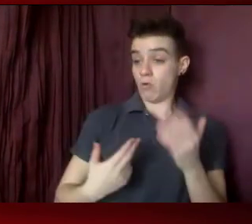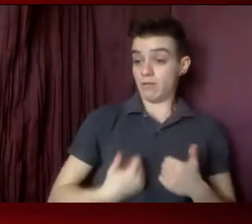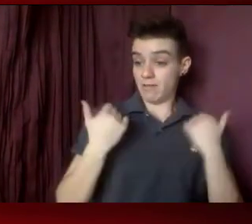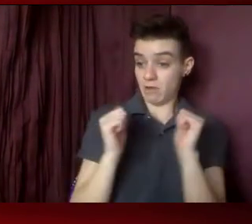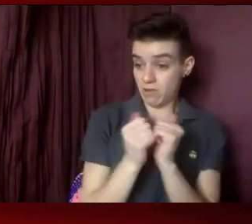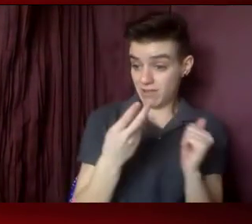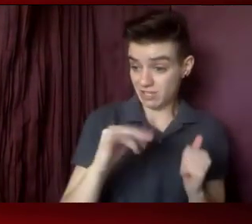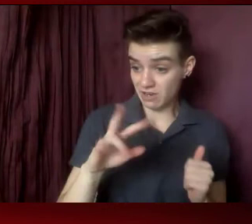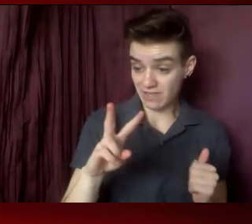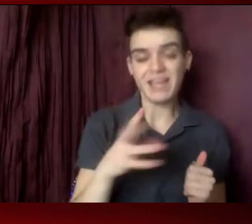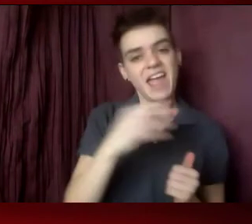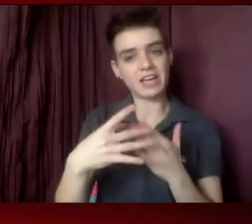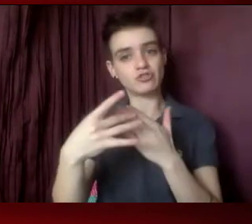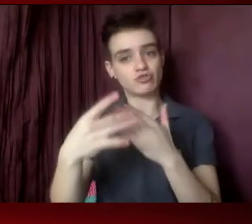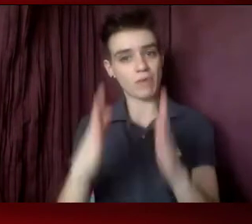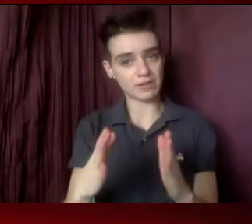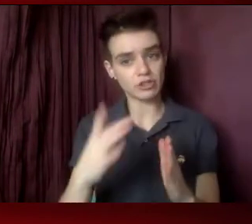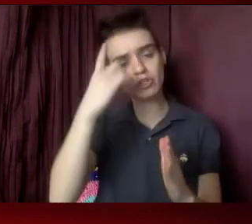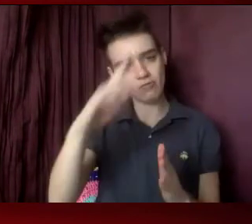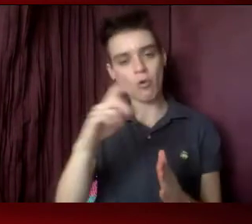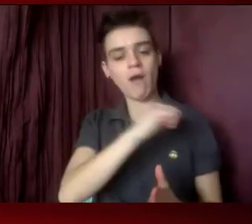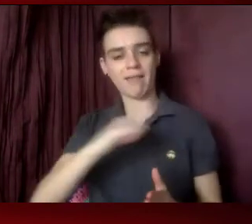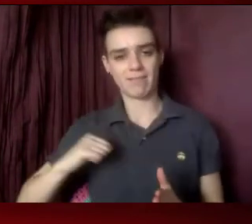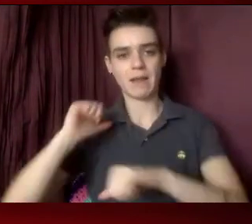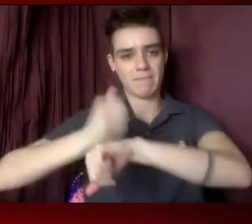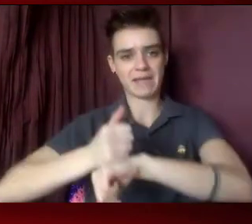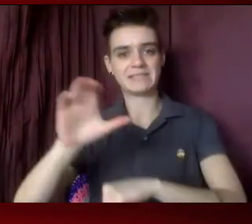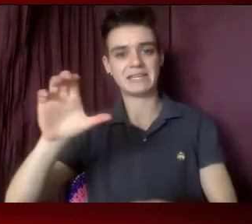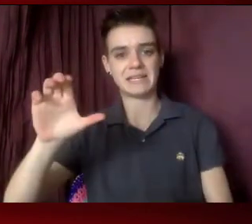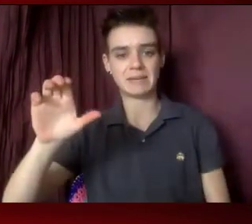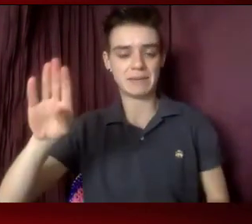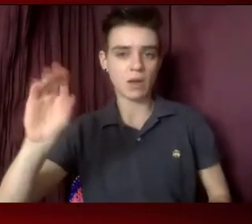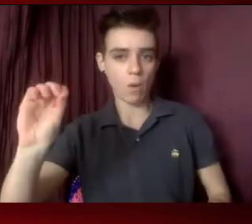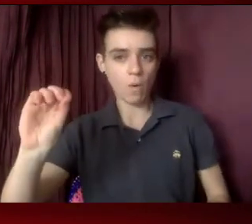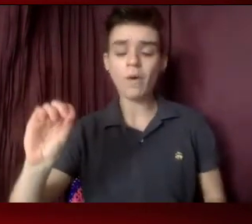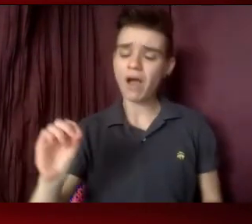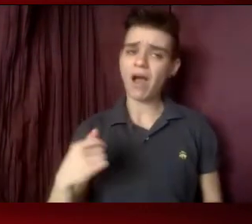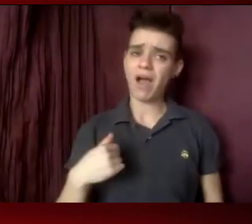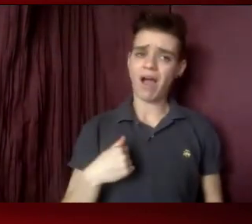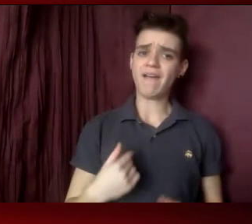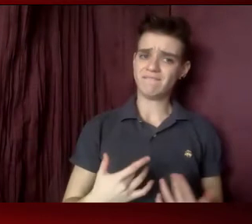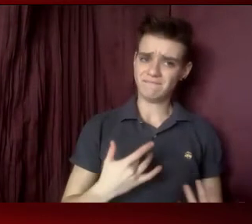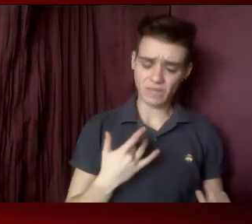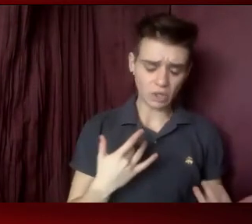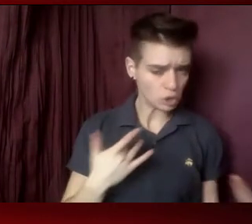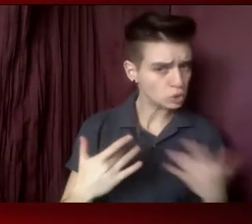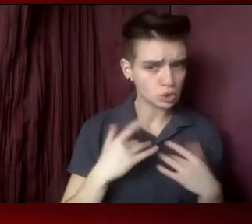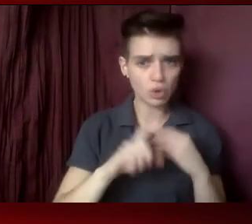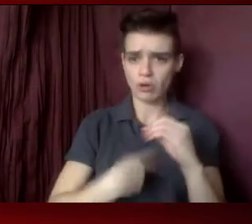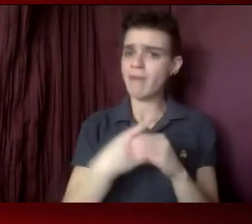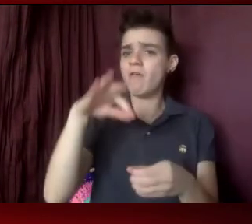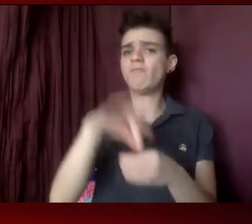for Thrive Support Services and Atlanta-based CBO, I am very concerned with voting rights in our state.